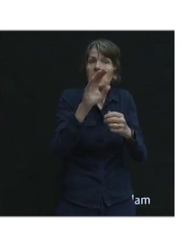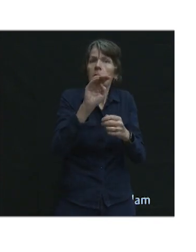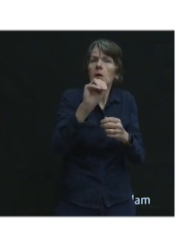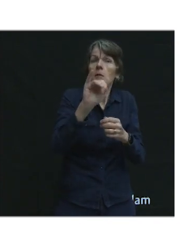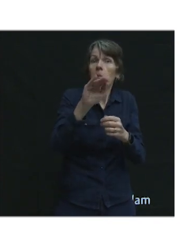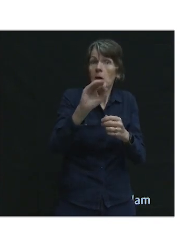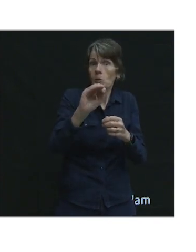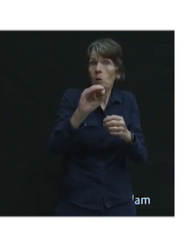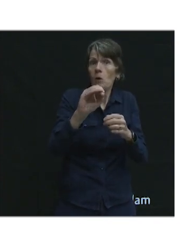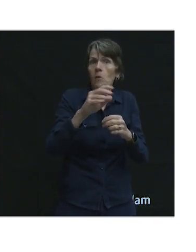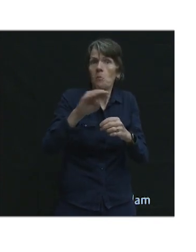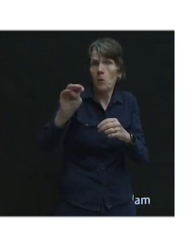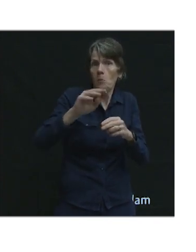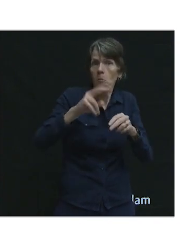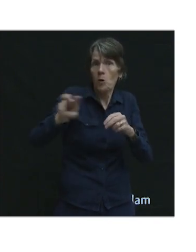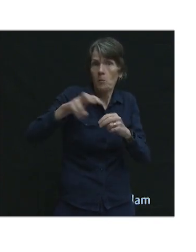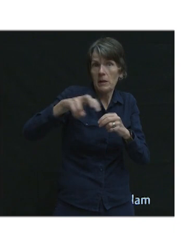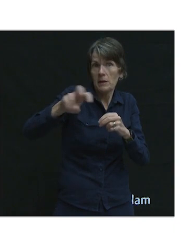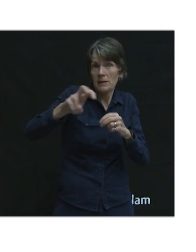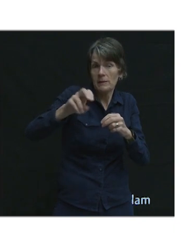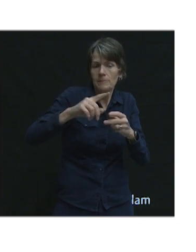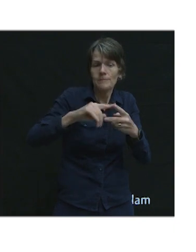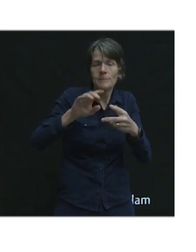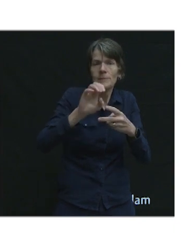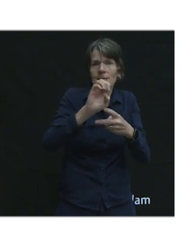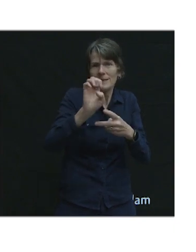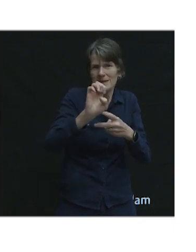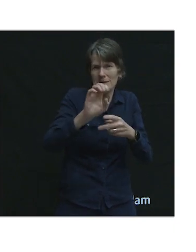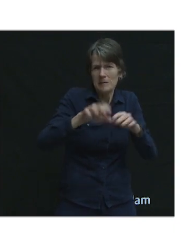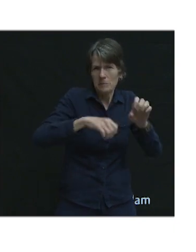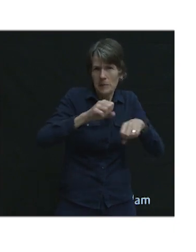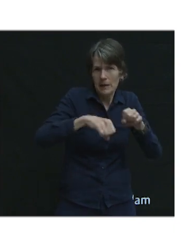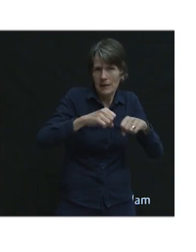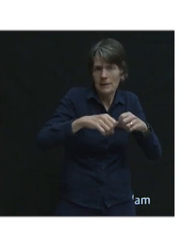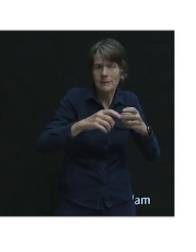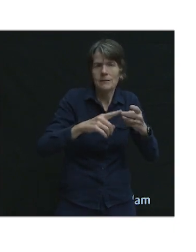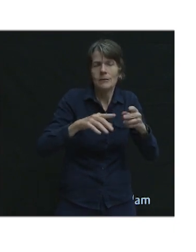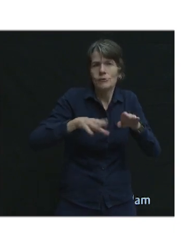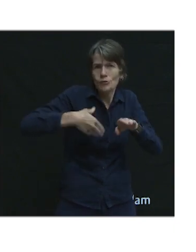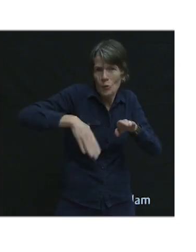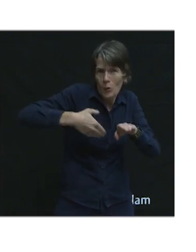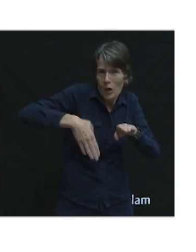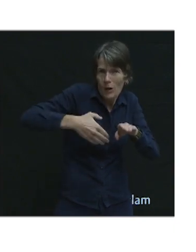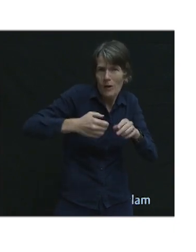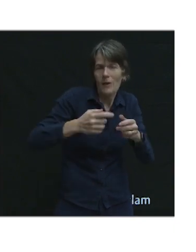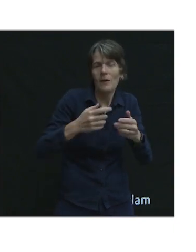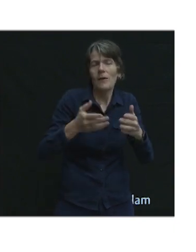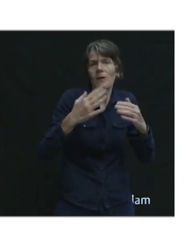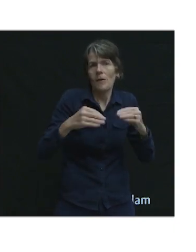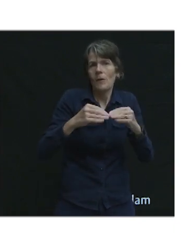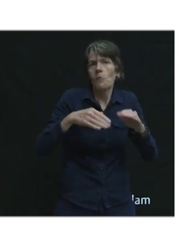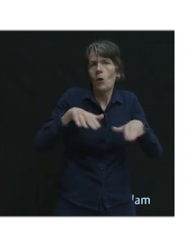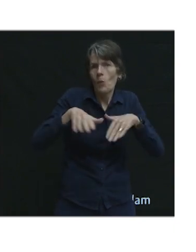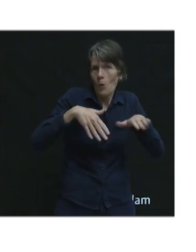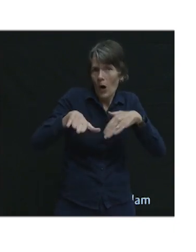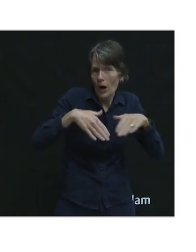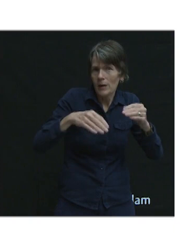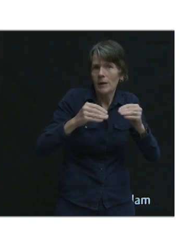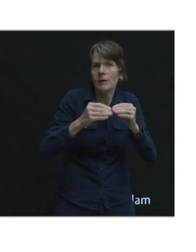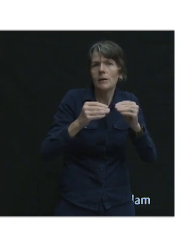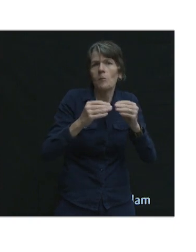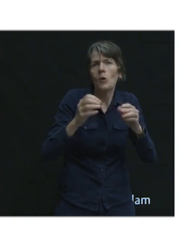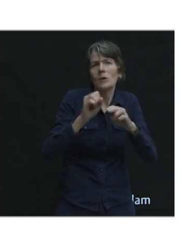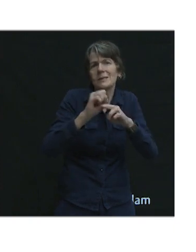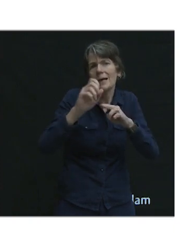e-bikes and e-scooters, is taking the cake, followed by more walking, and taking more transit, especially